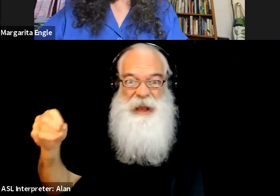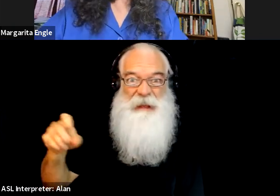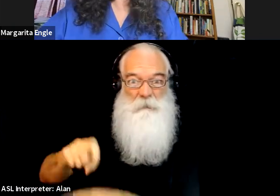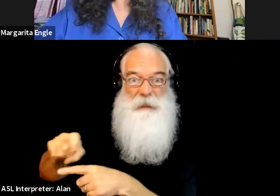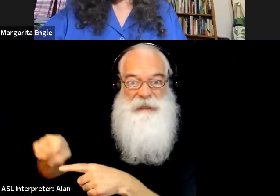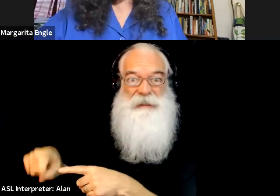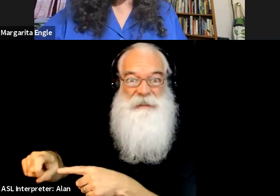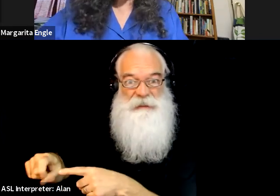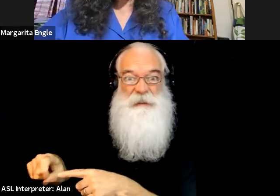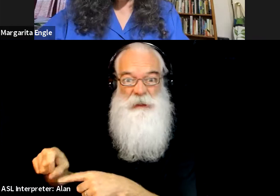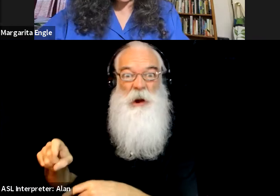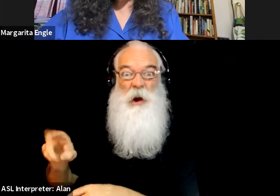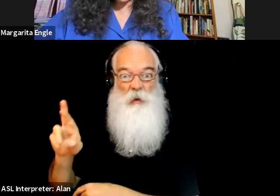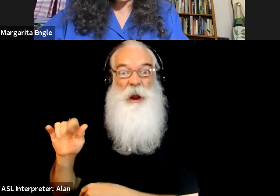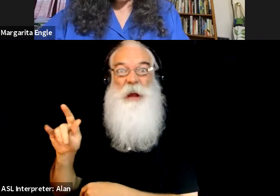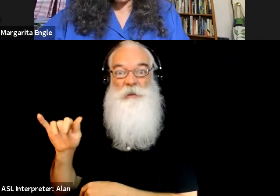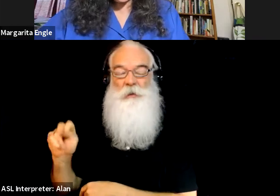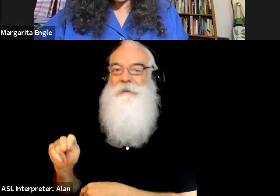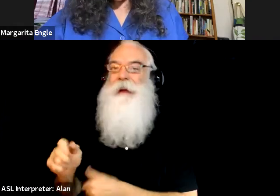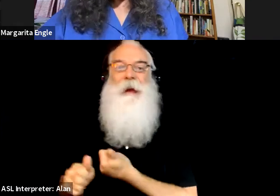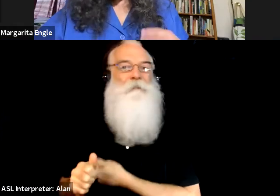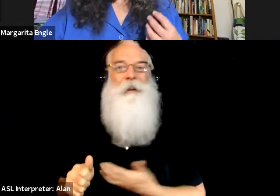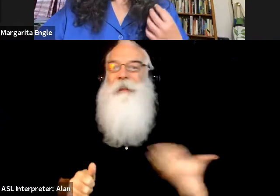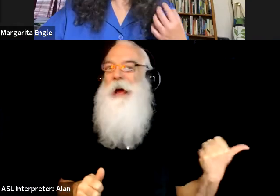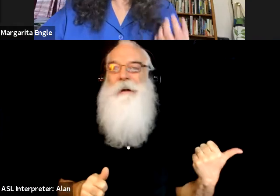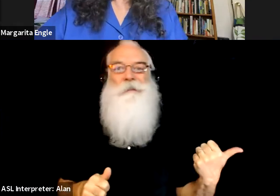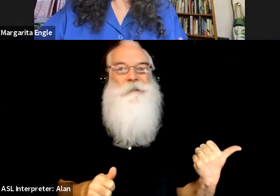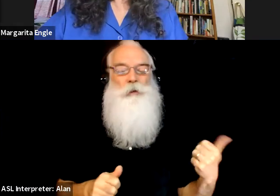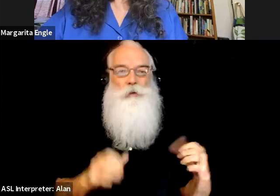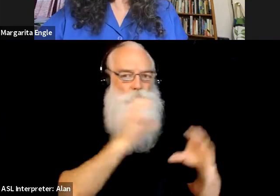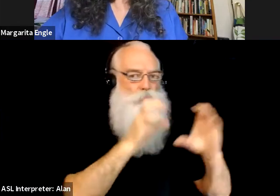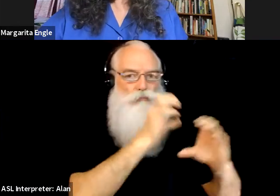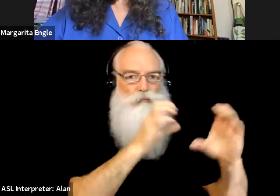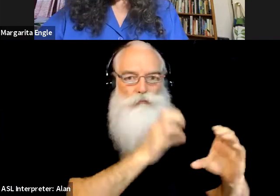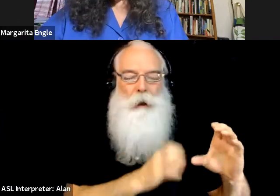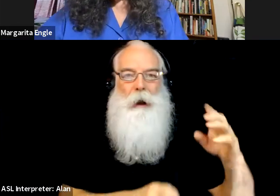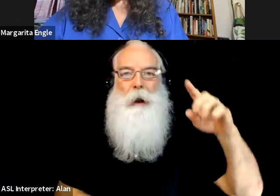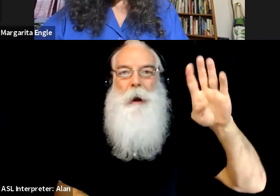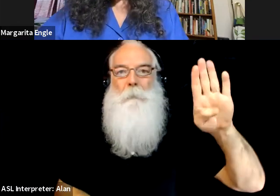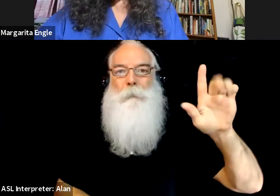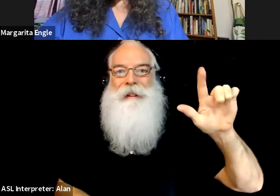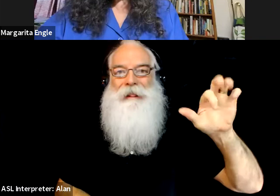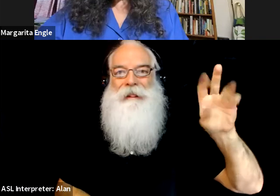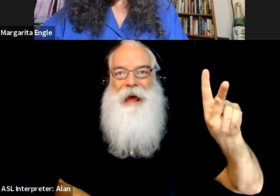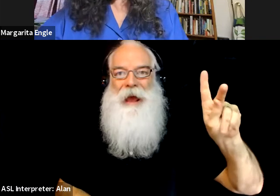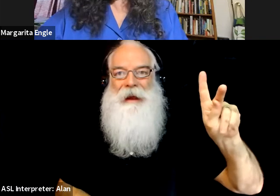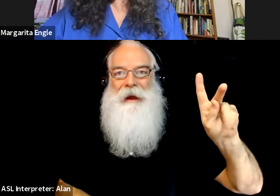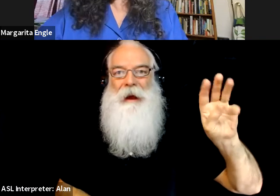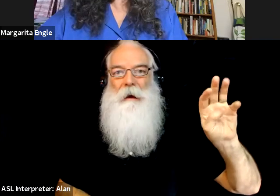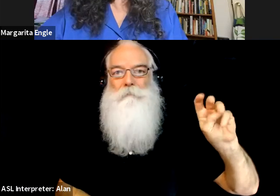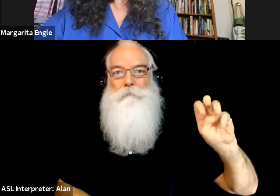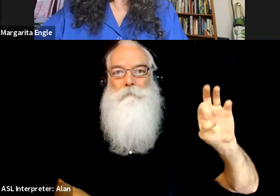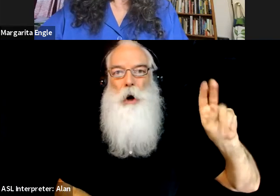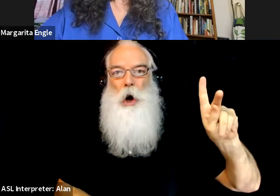just have to kind of scrounge for on the black market. And it was very interesting to me because just this